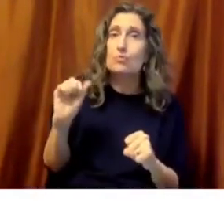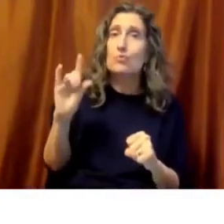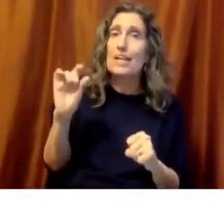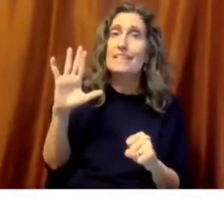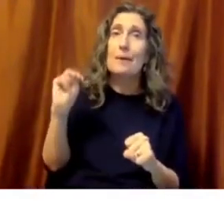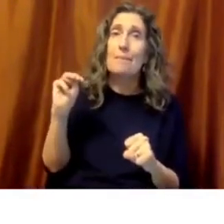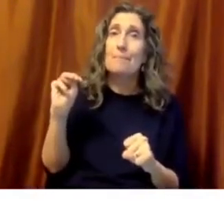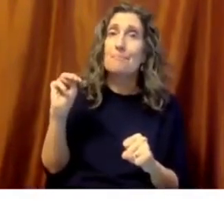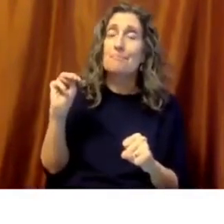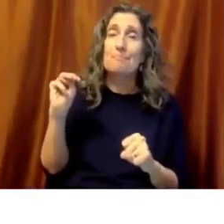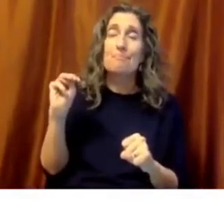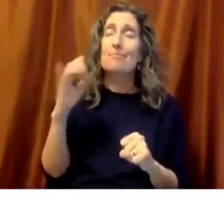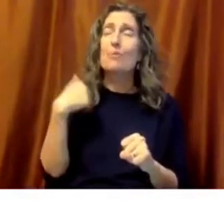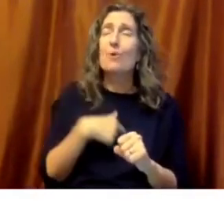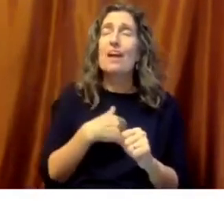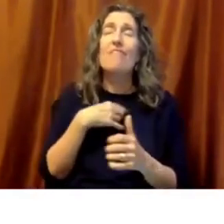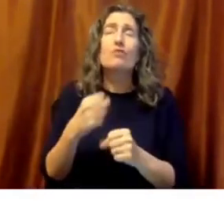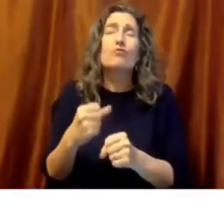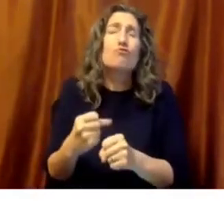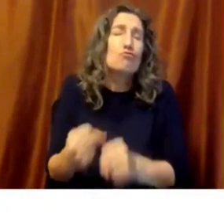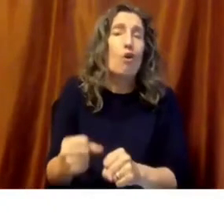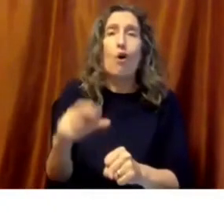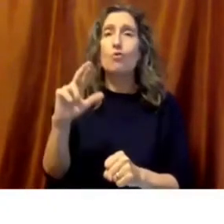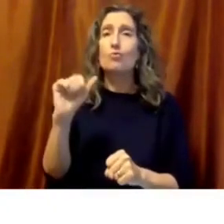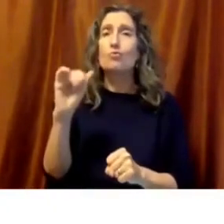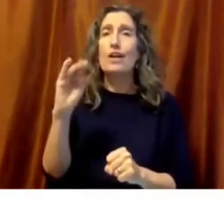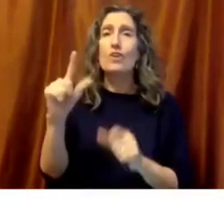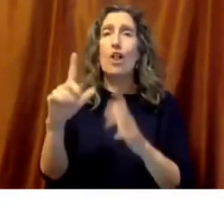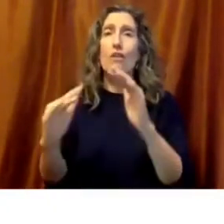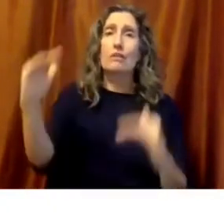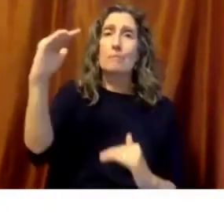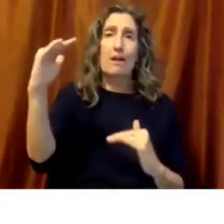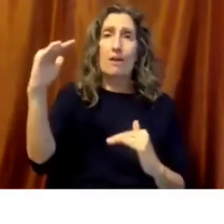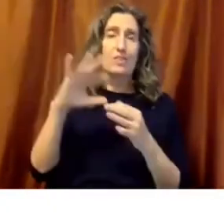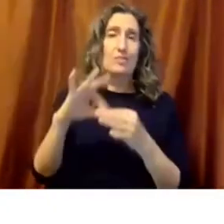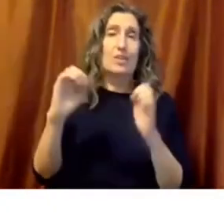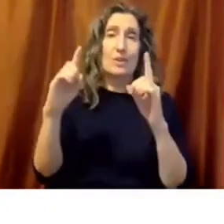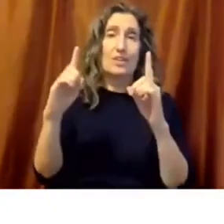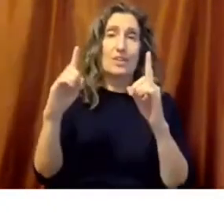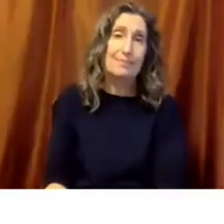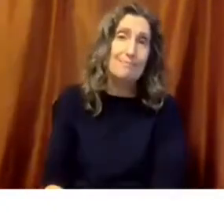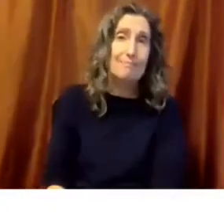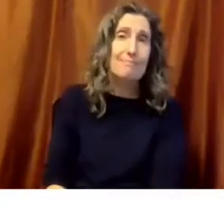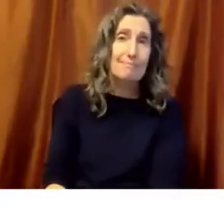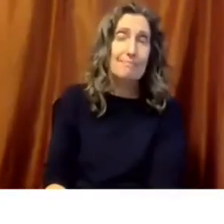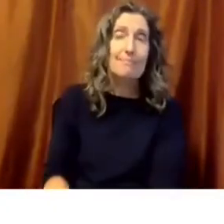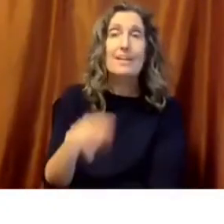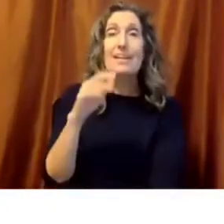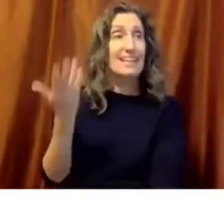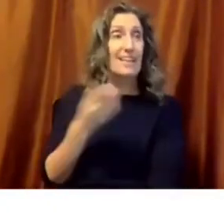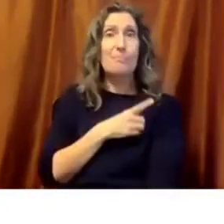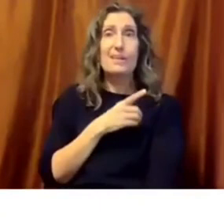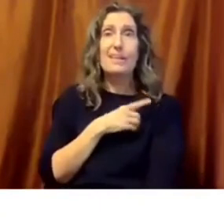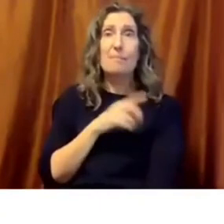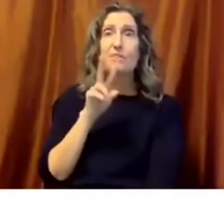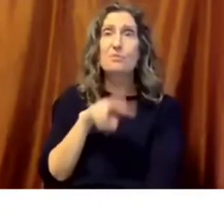of the biggest racial disparities around education. In Minneapolis, whereas only 22% of Black children